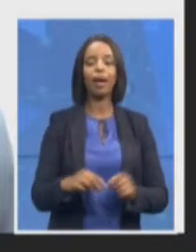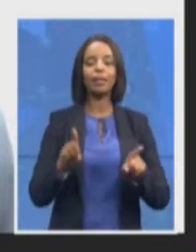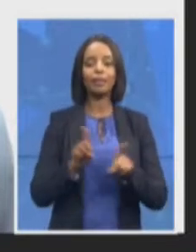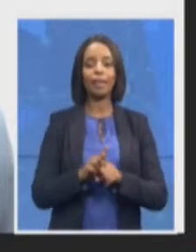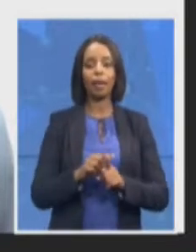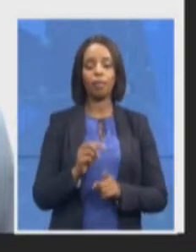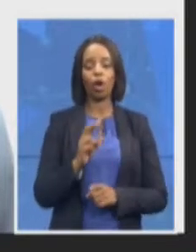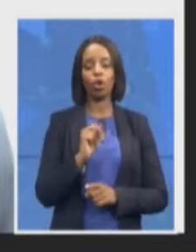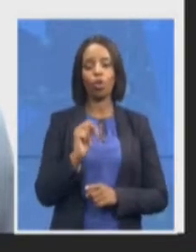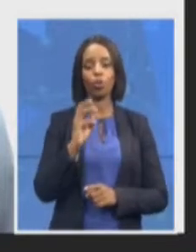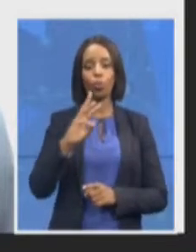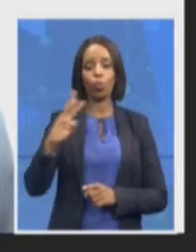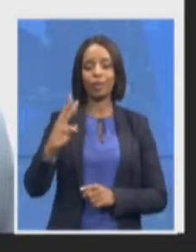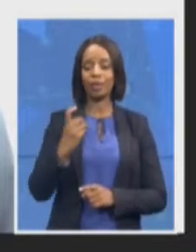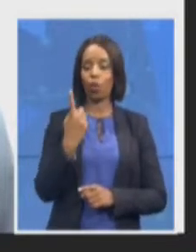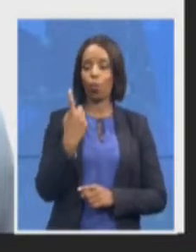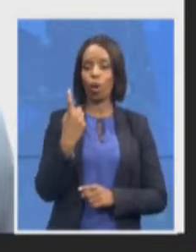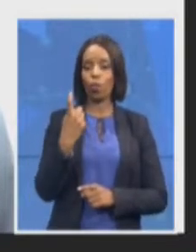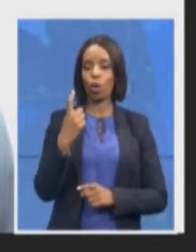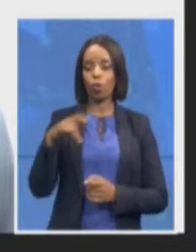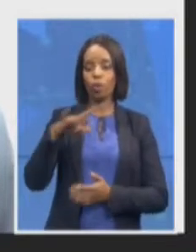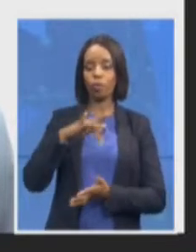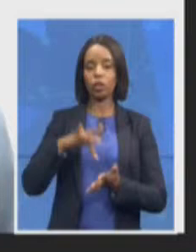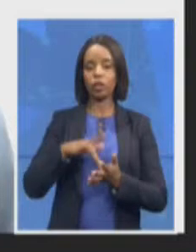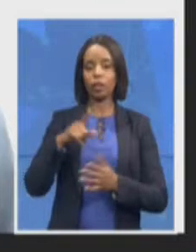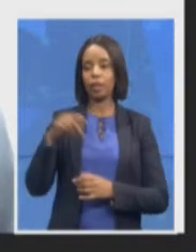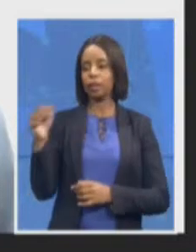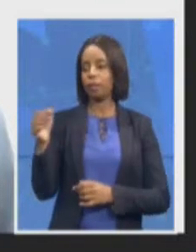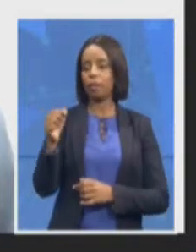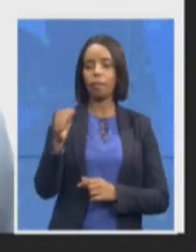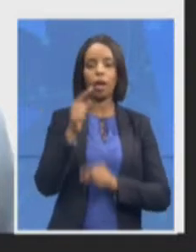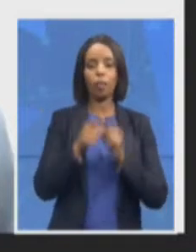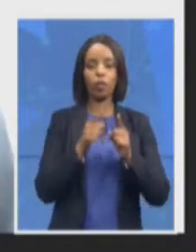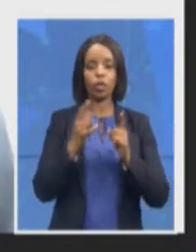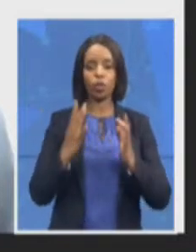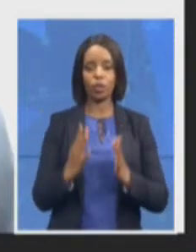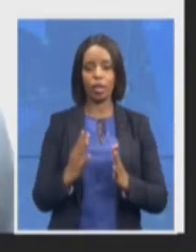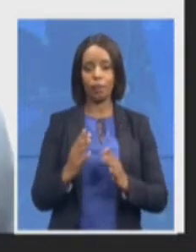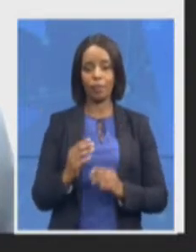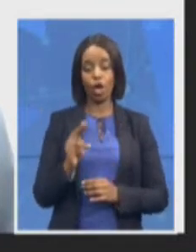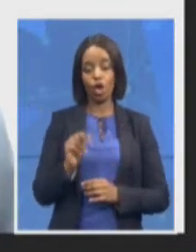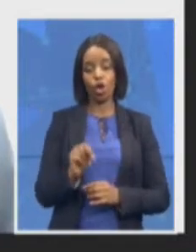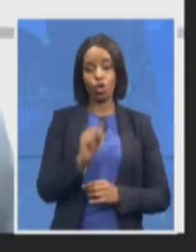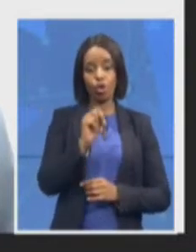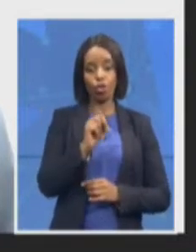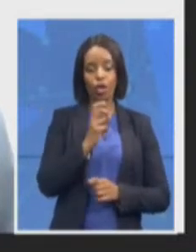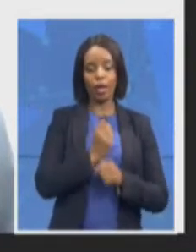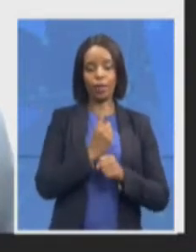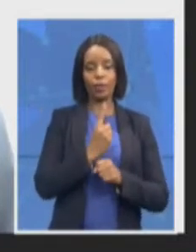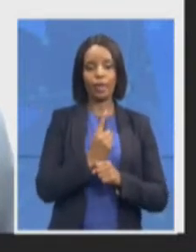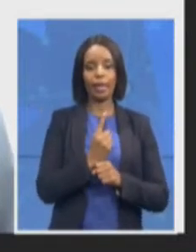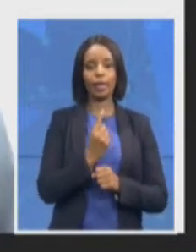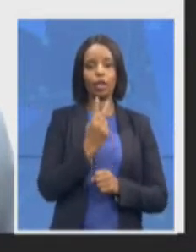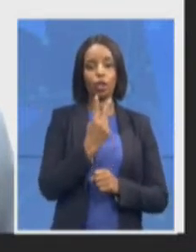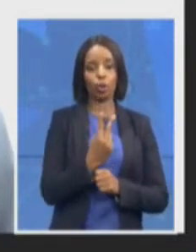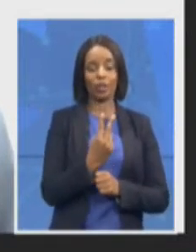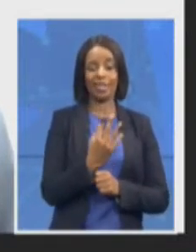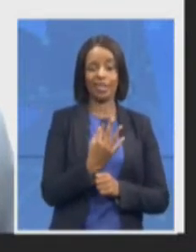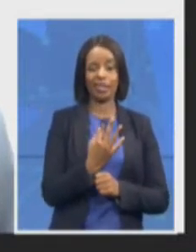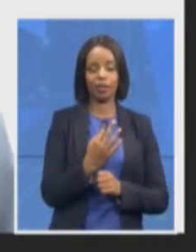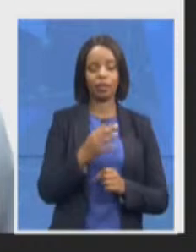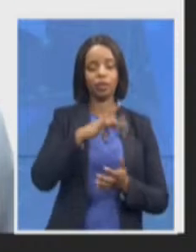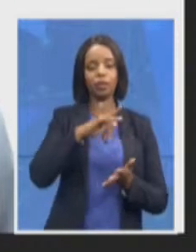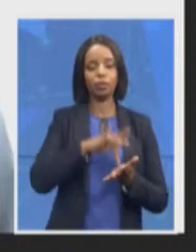in north hao ting we have three posts two of those posts have been filled in our head office we've created four